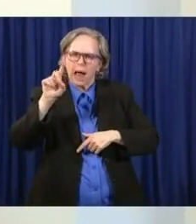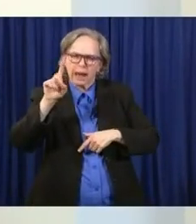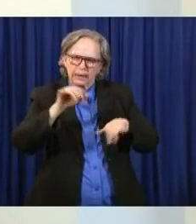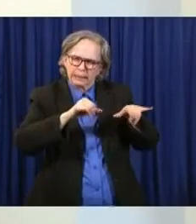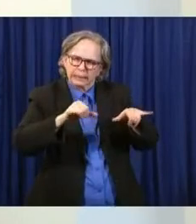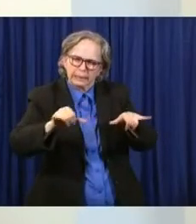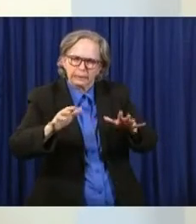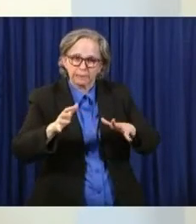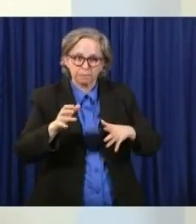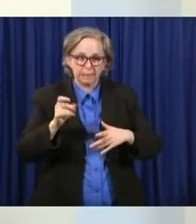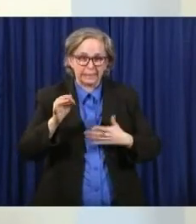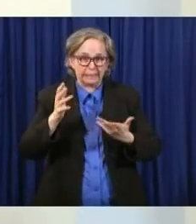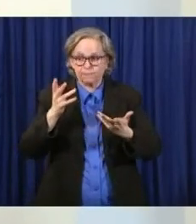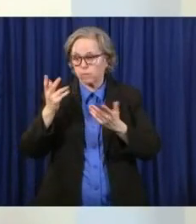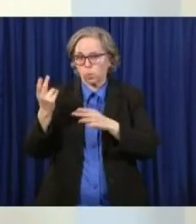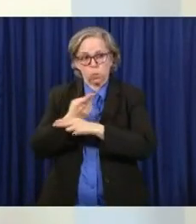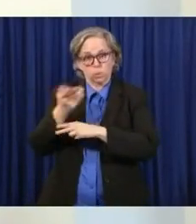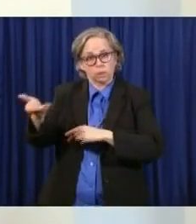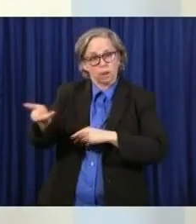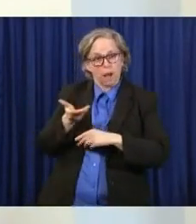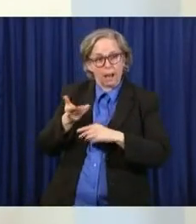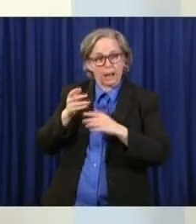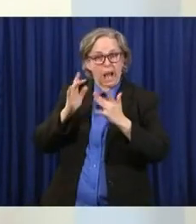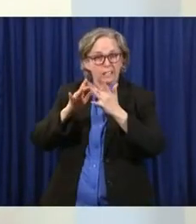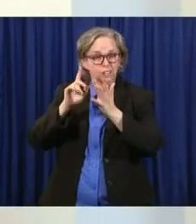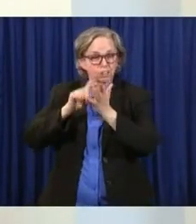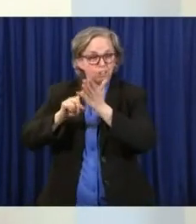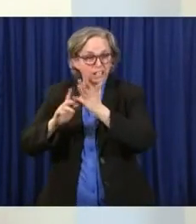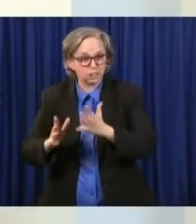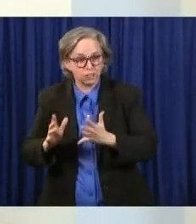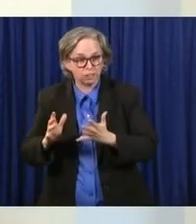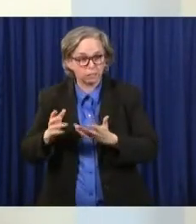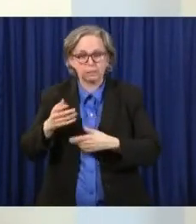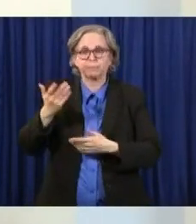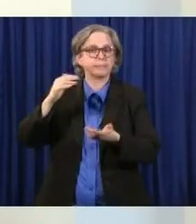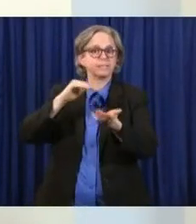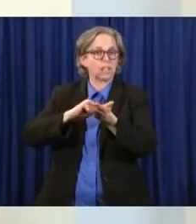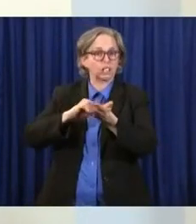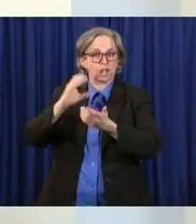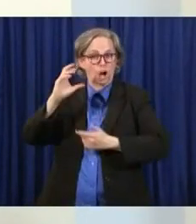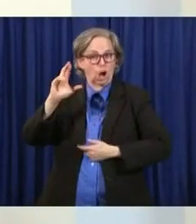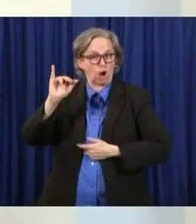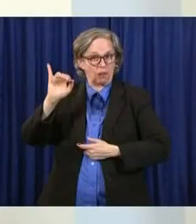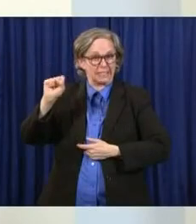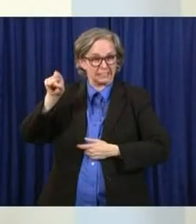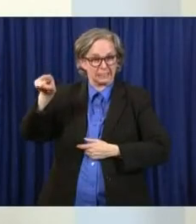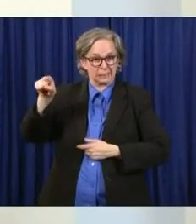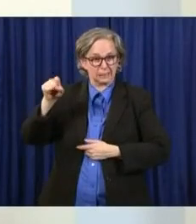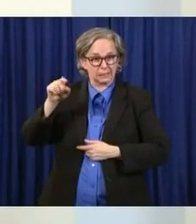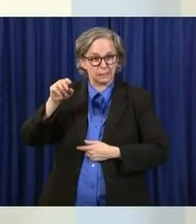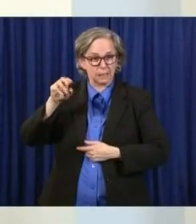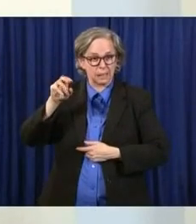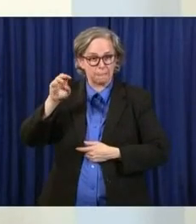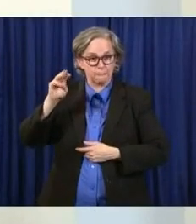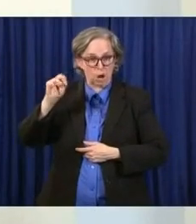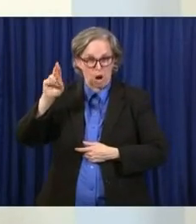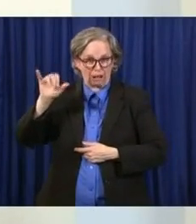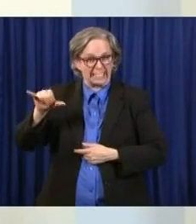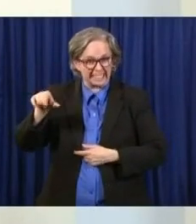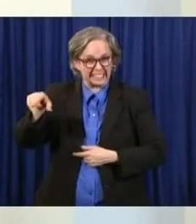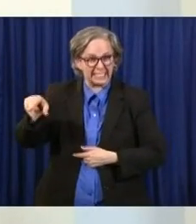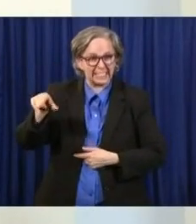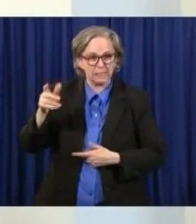they'd have a lot of caveats and explanations. But we do know that as we're opening up, there will be more cases